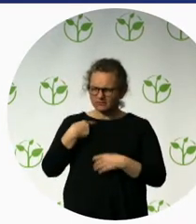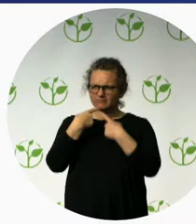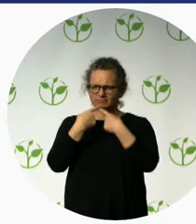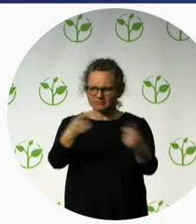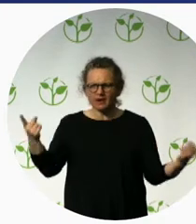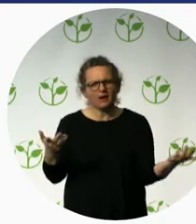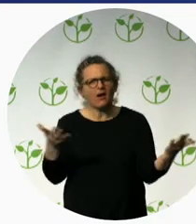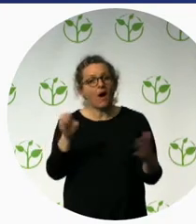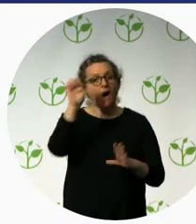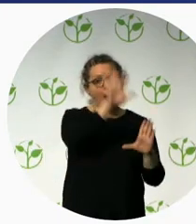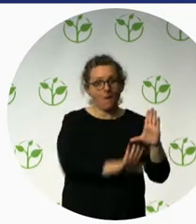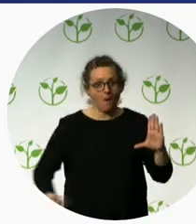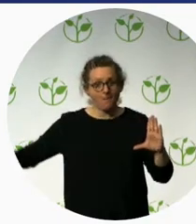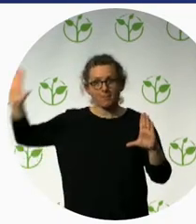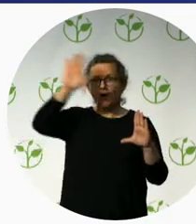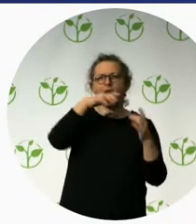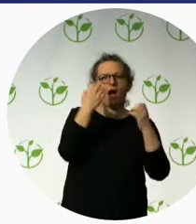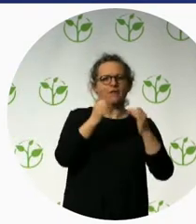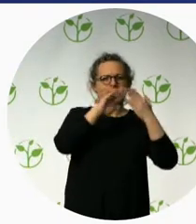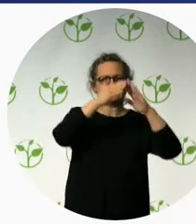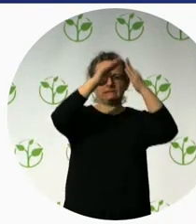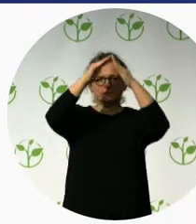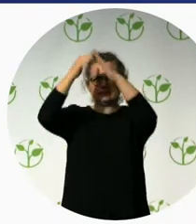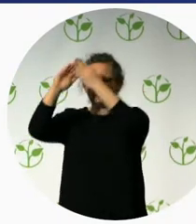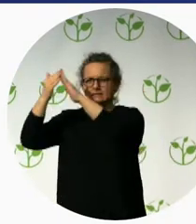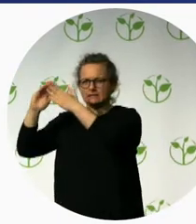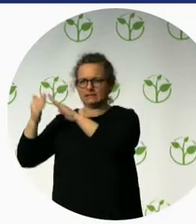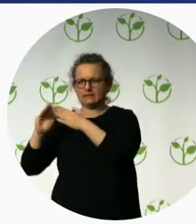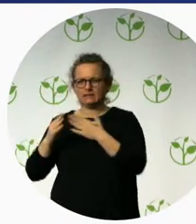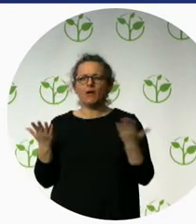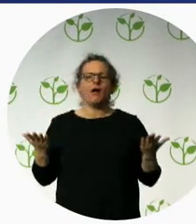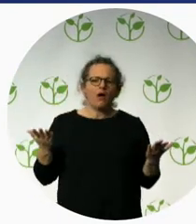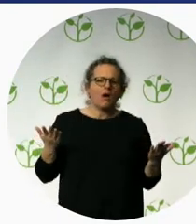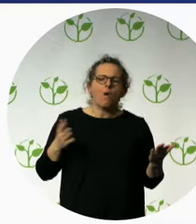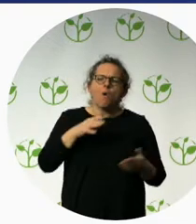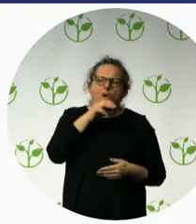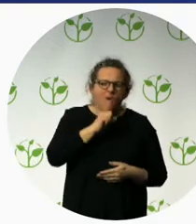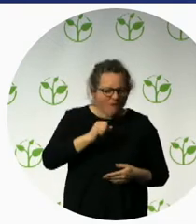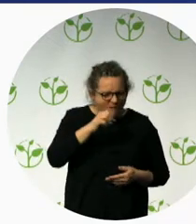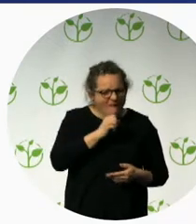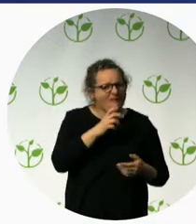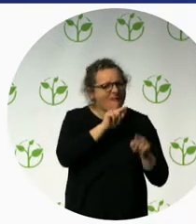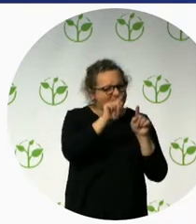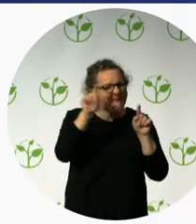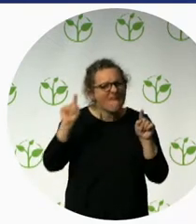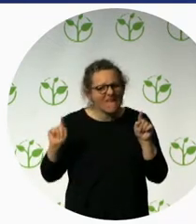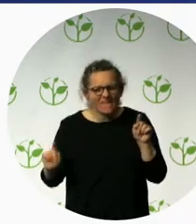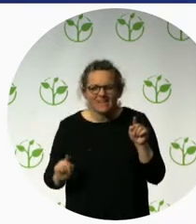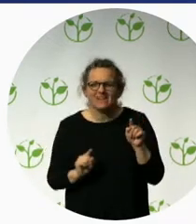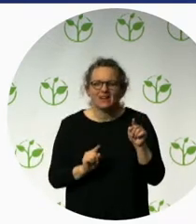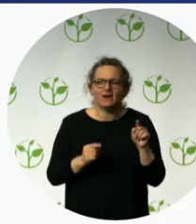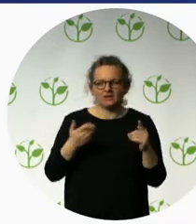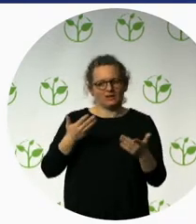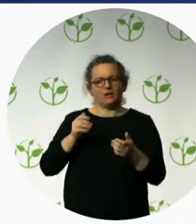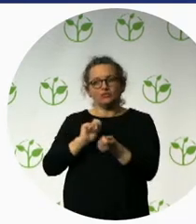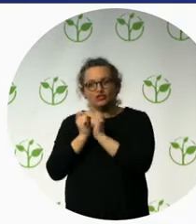by nature historical cities. Difficult to deal with sometimes because they have many limitations. And so we have to